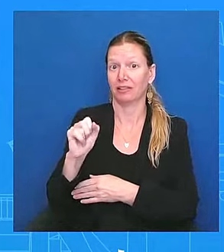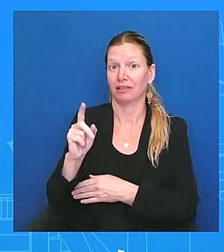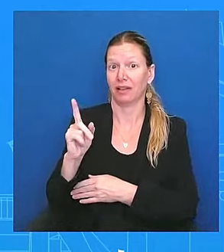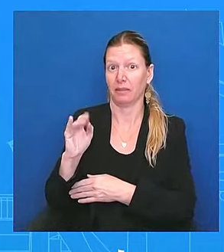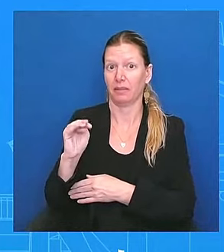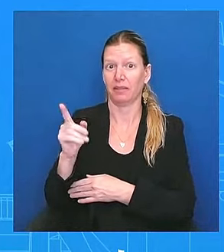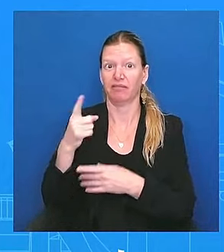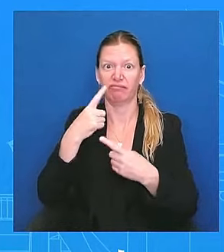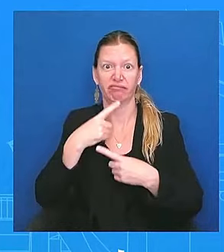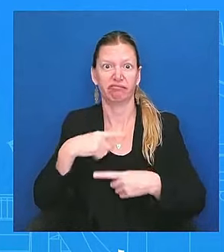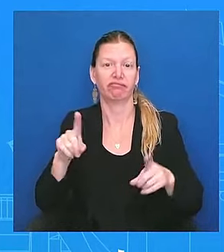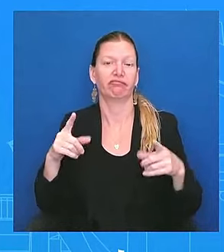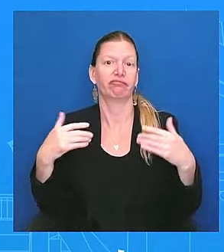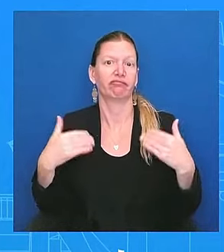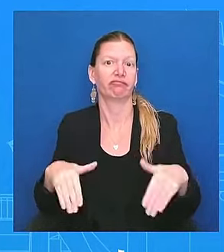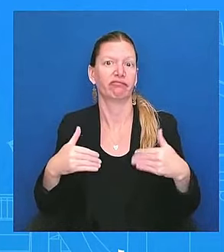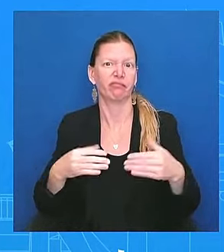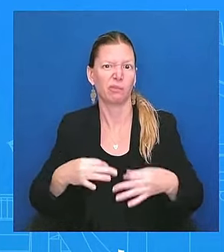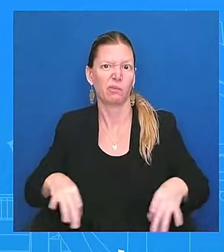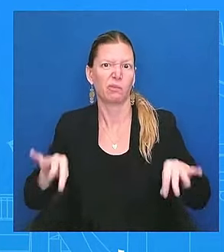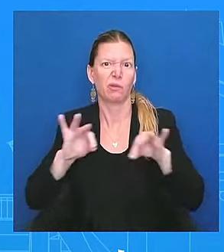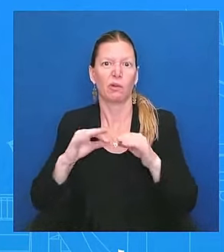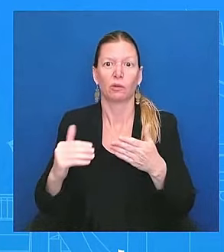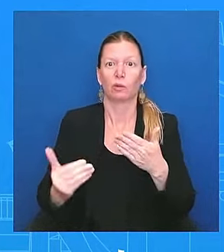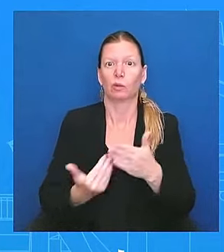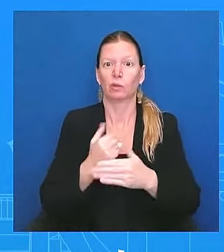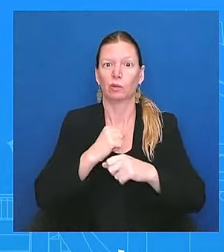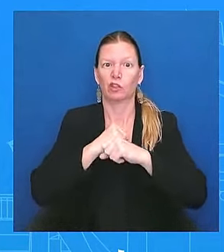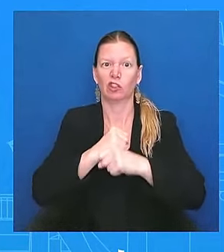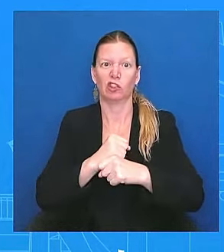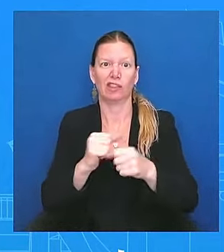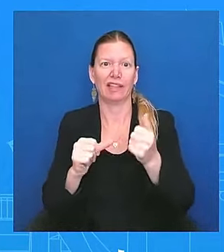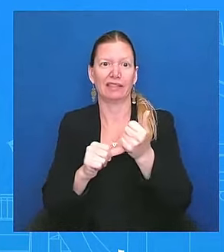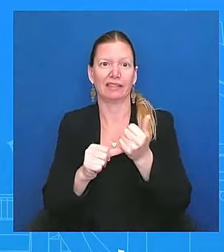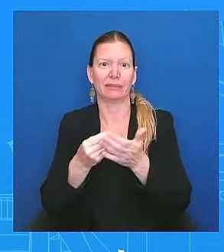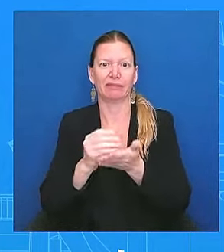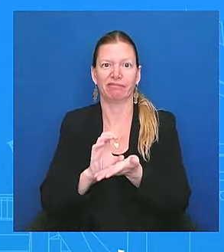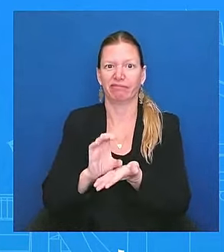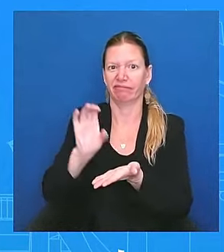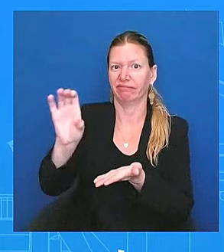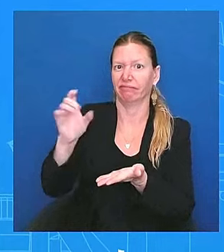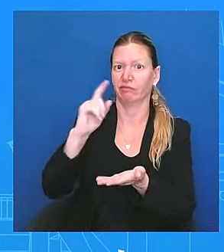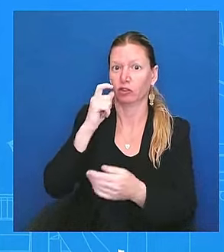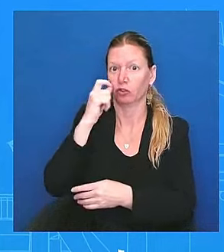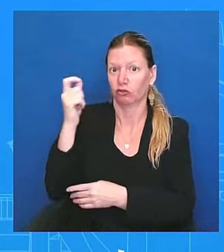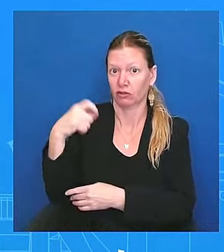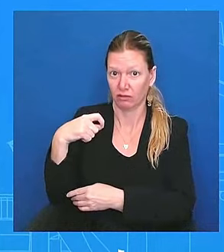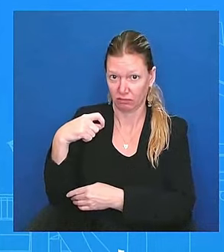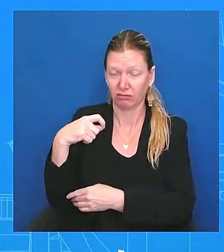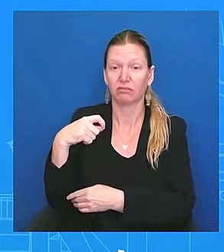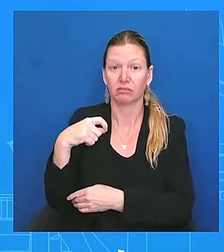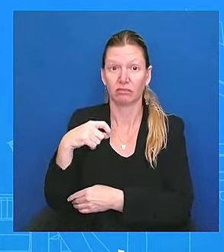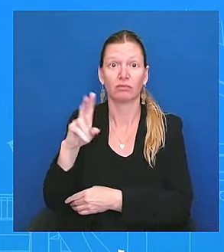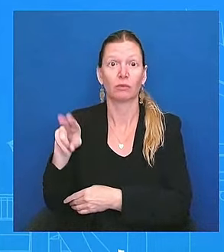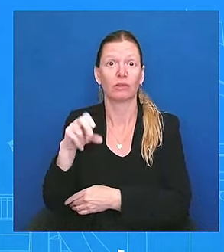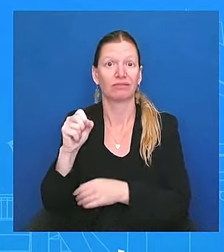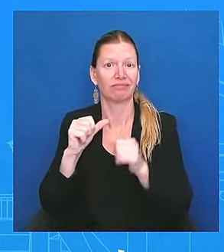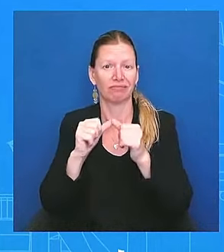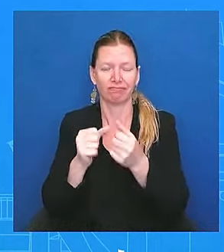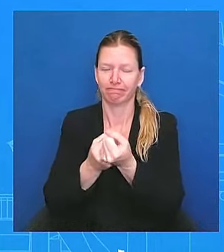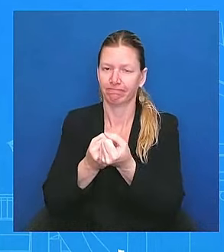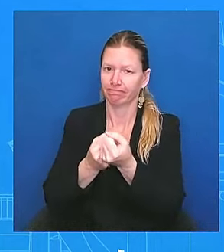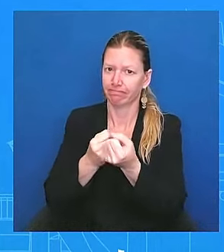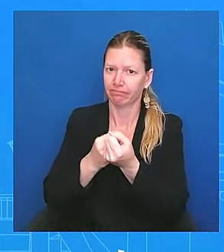new security assistance package for Ukraine as the United States continues to support Ukraine's defense against Russia's